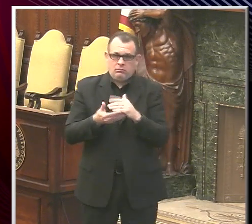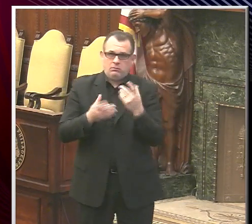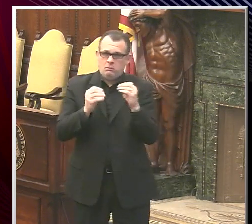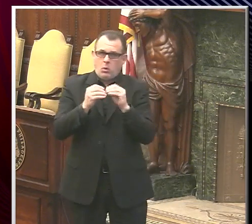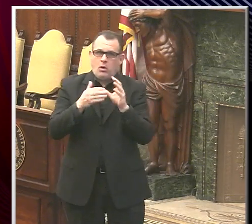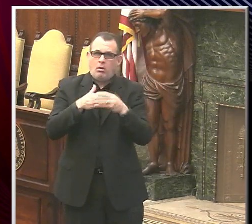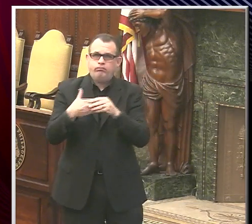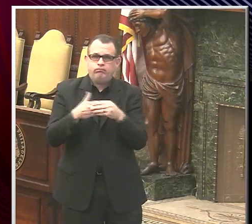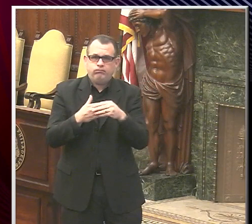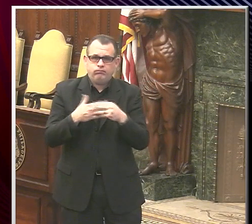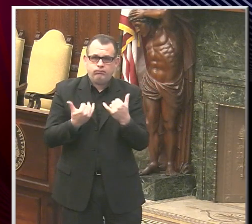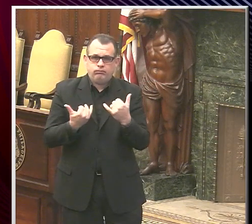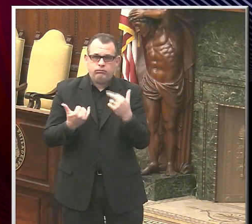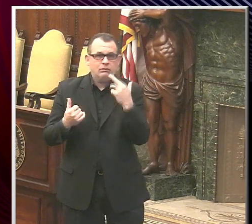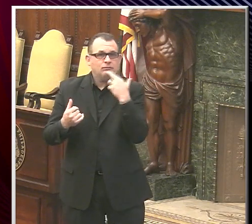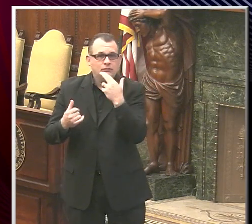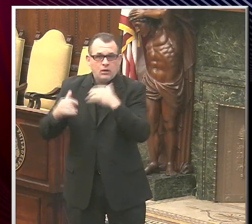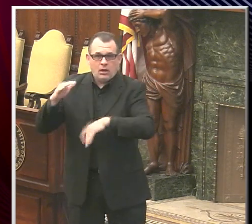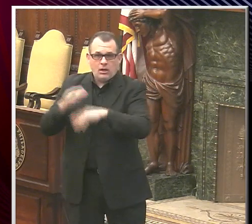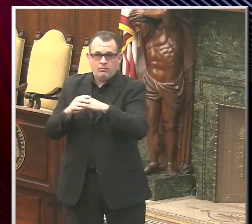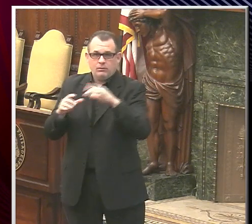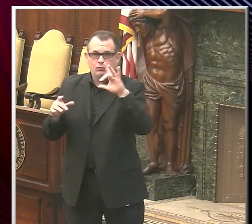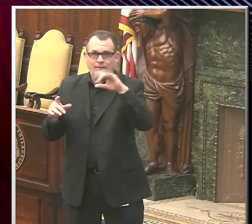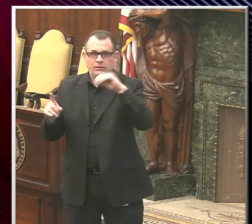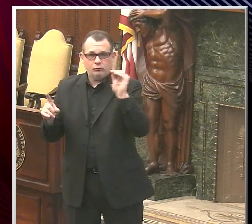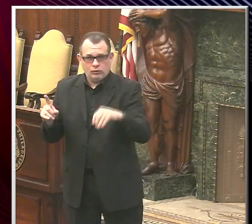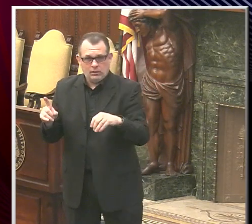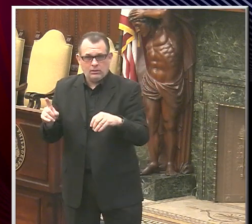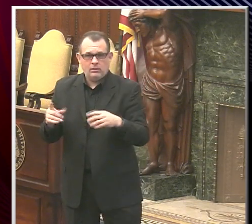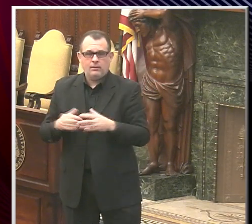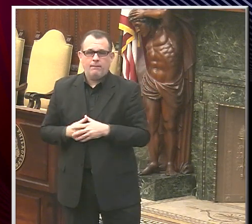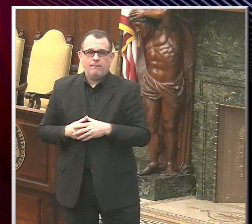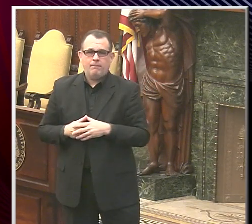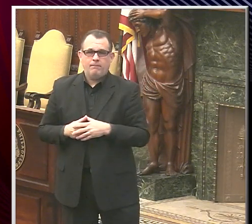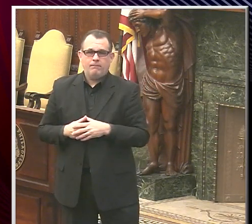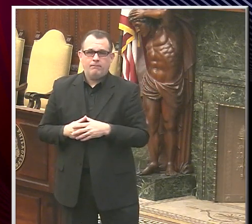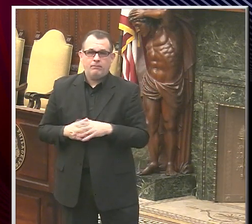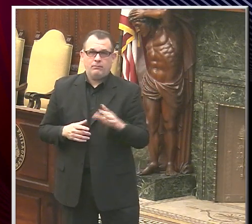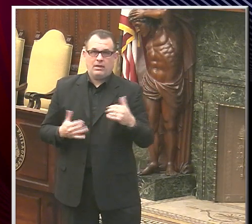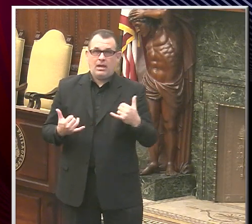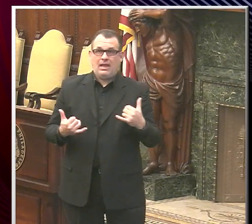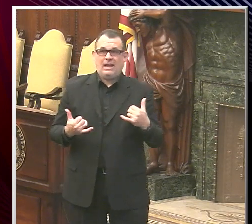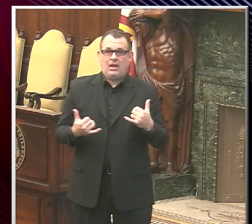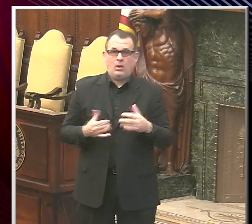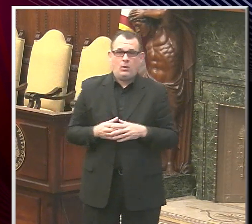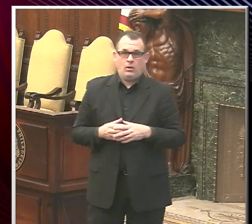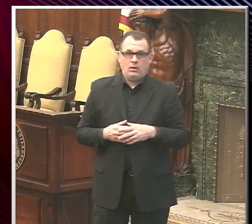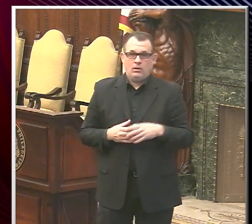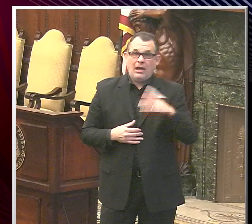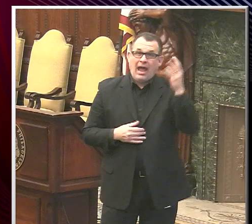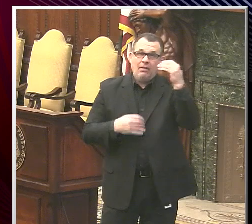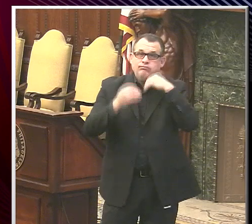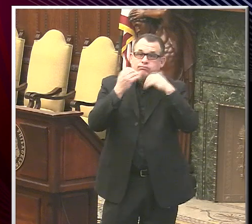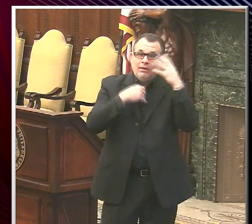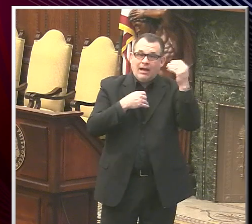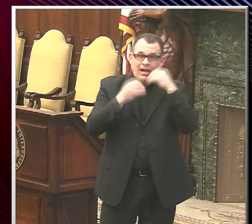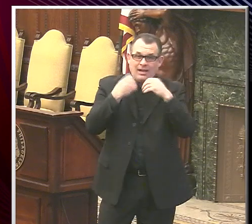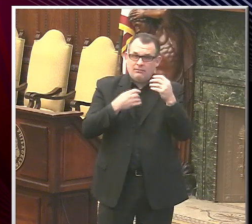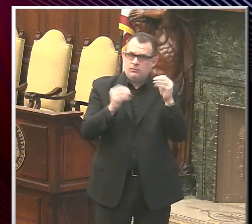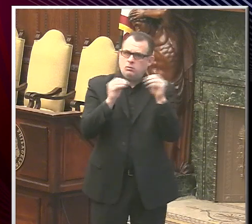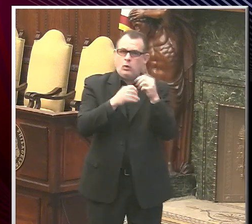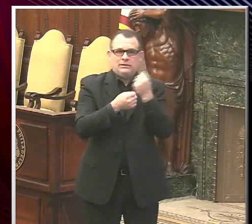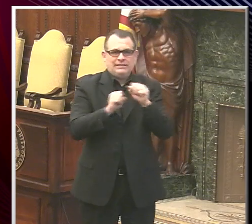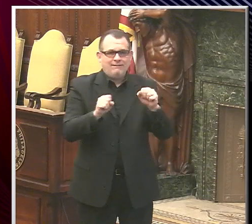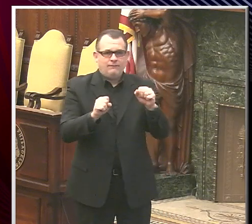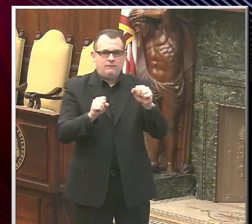at restaurants with a maximum seating capacity of 25%. Now we know that outdoor dining is safer than indoor dining because of the